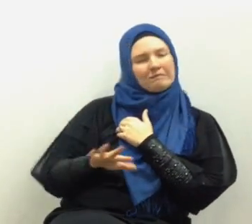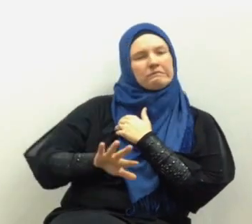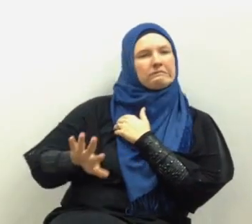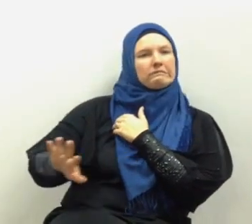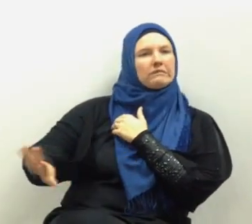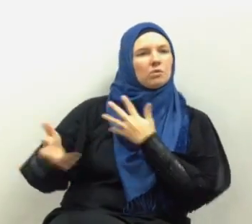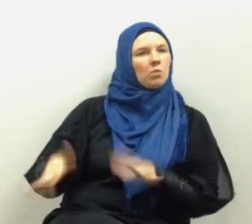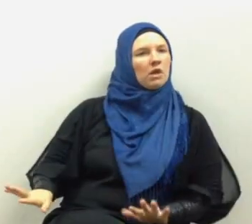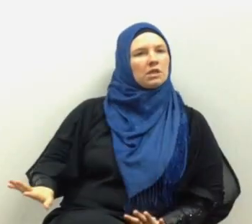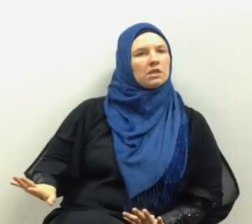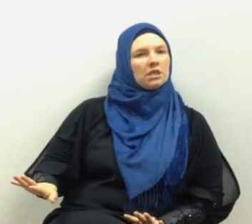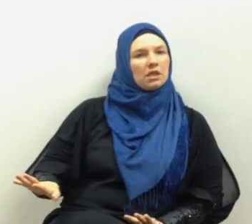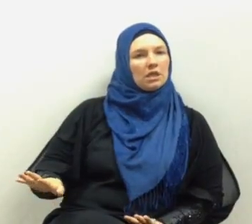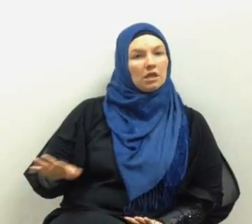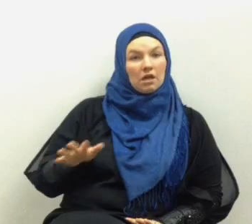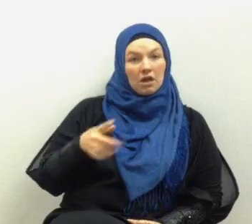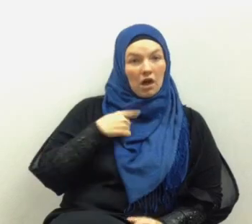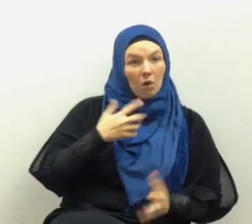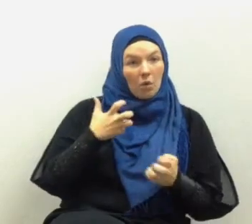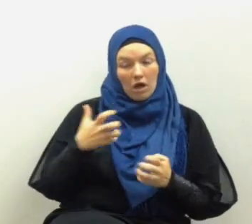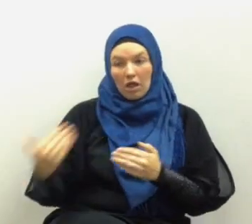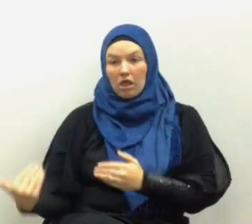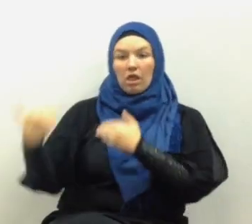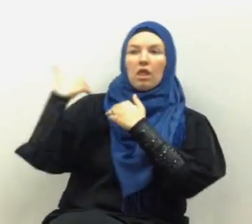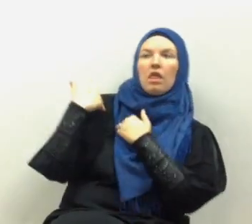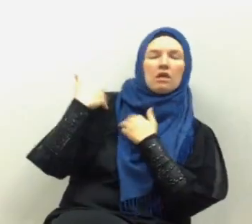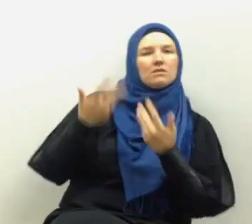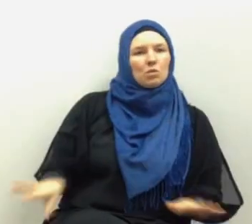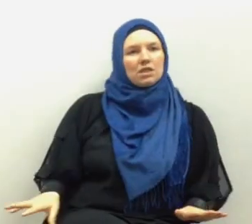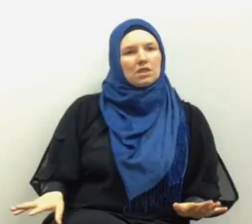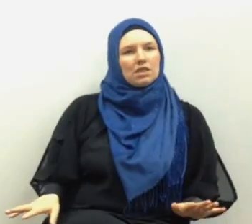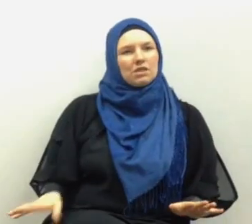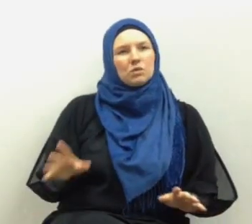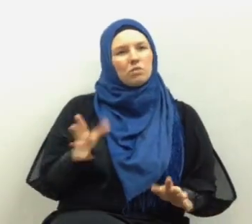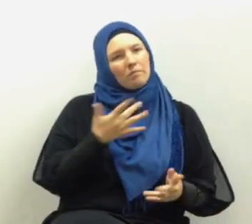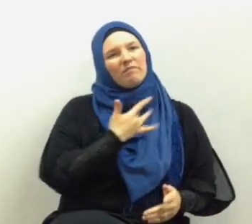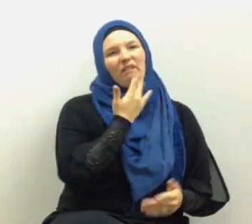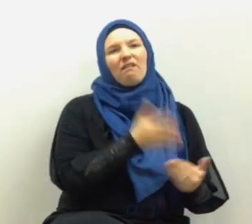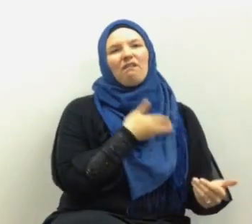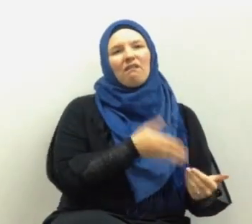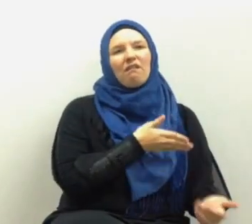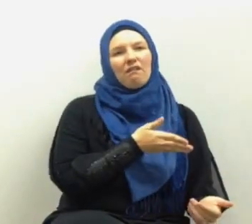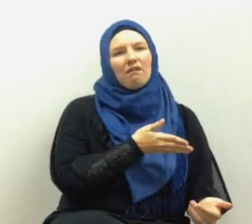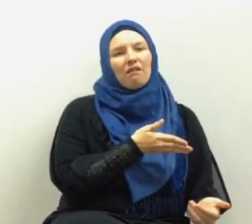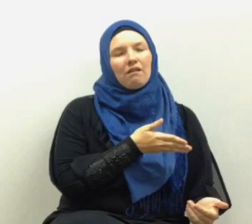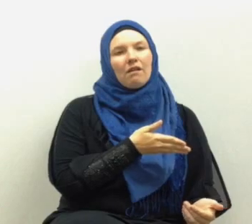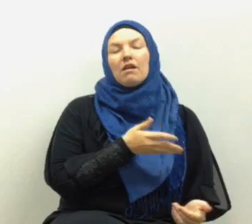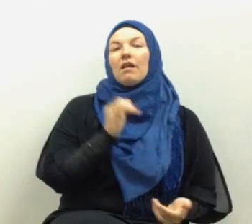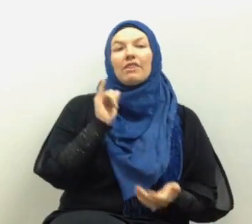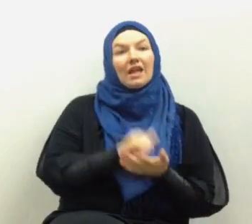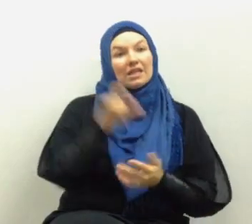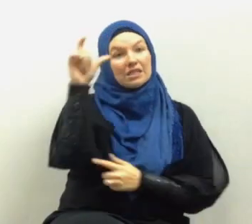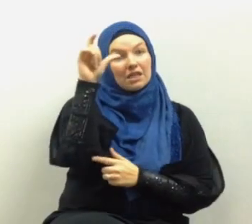or heavy we don't want to be obliging to Allah and obliging to Allah is